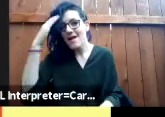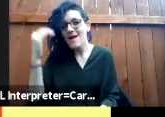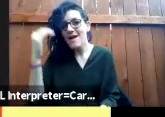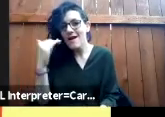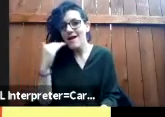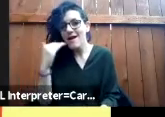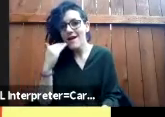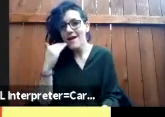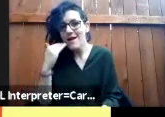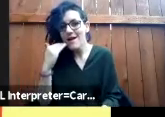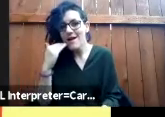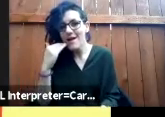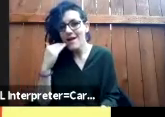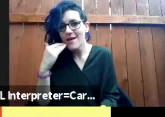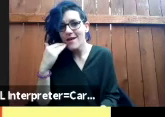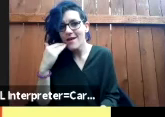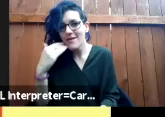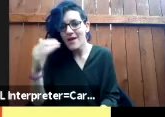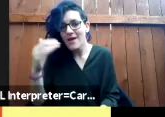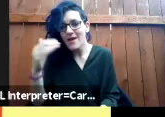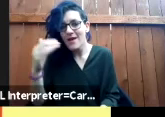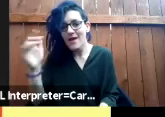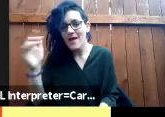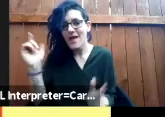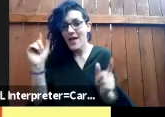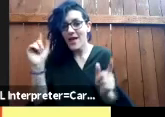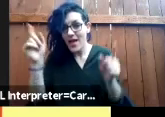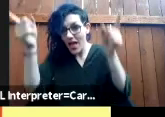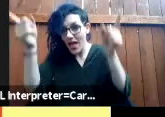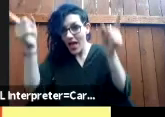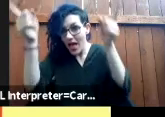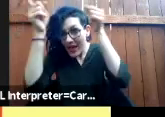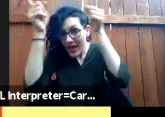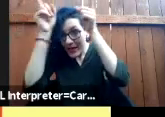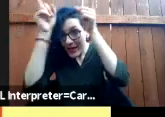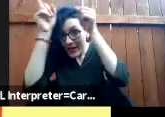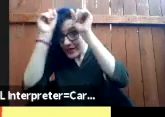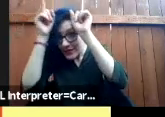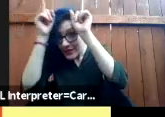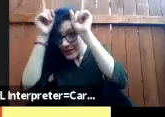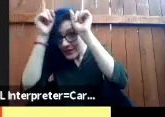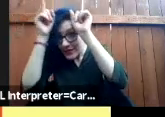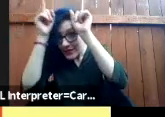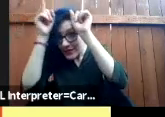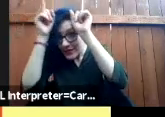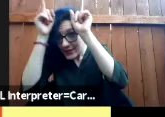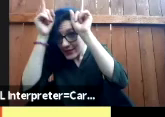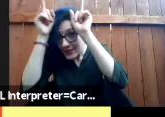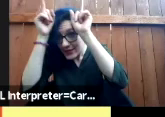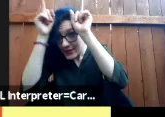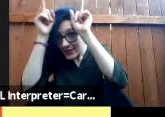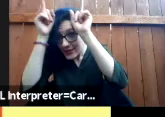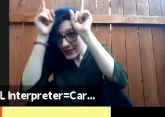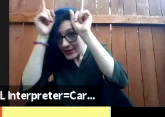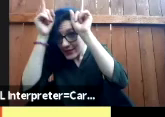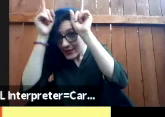I had some experiences where I was talking to young people about the banana republic and they were like you mean the store the clothing store and I was